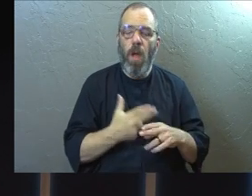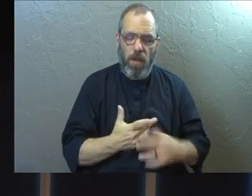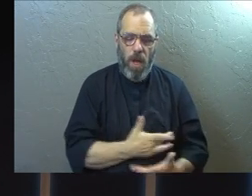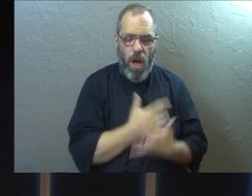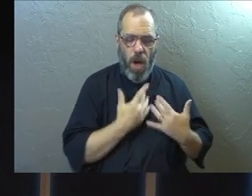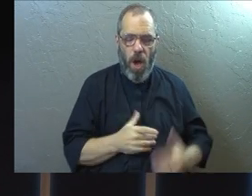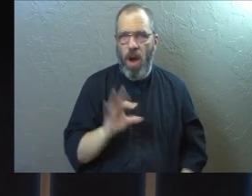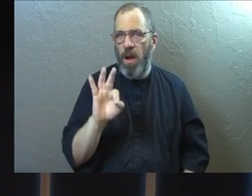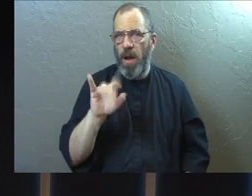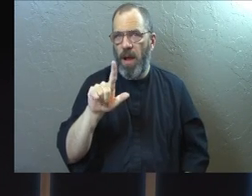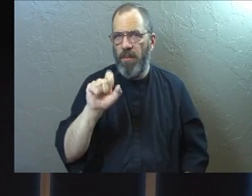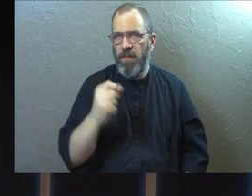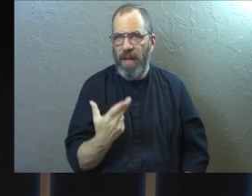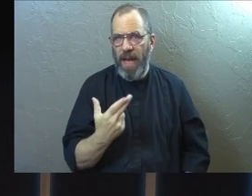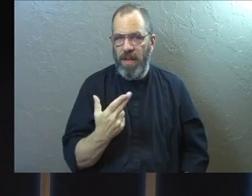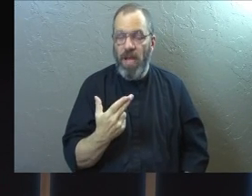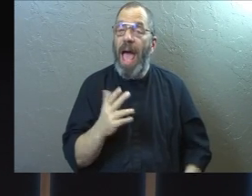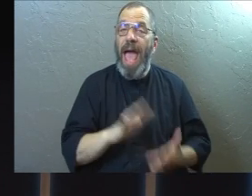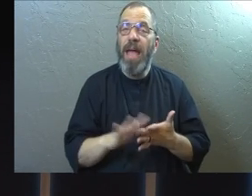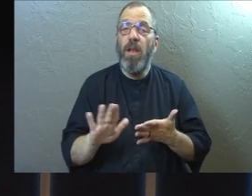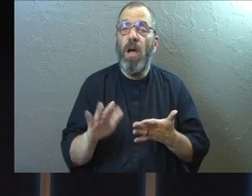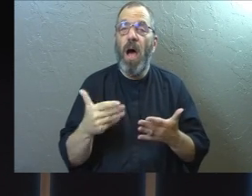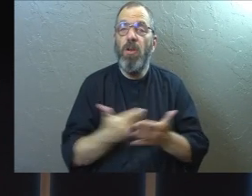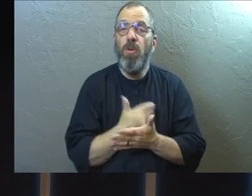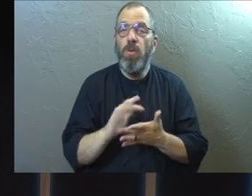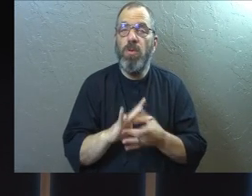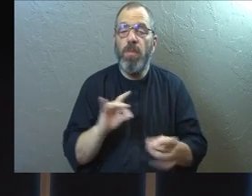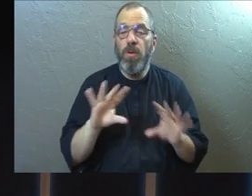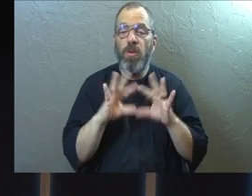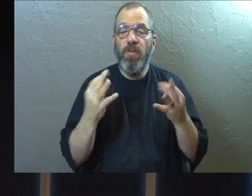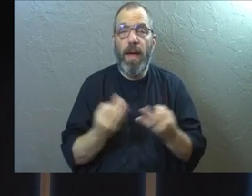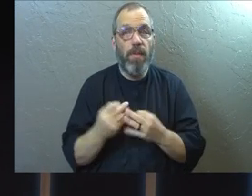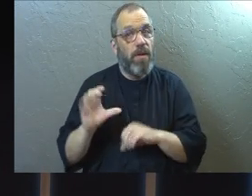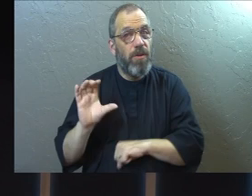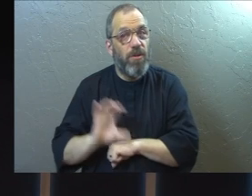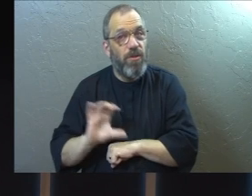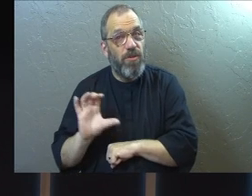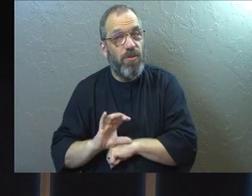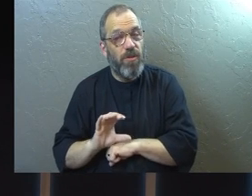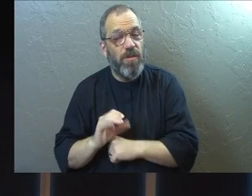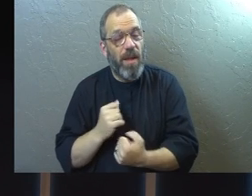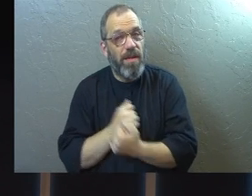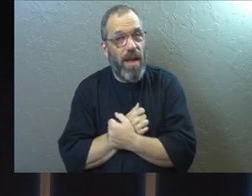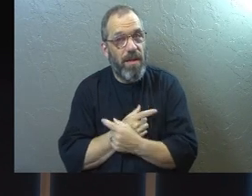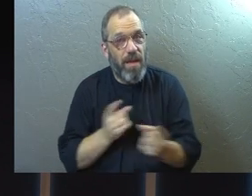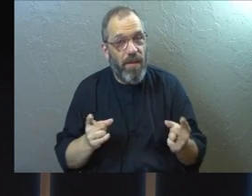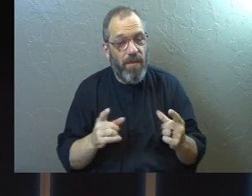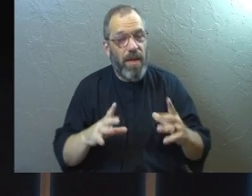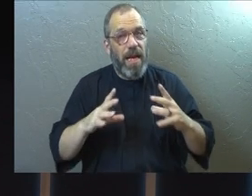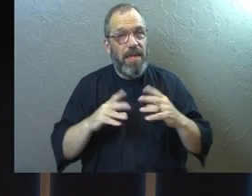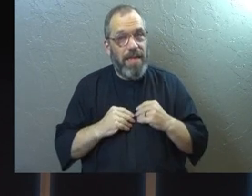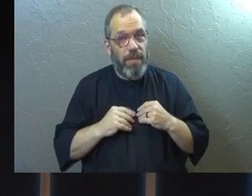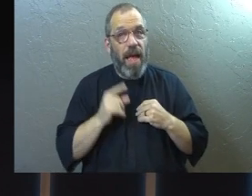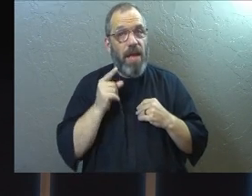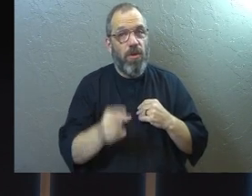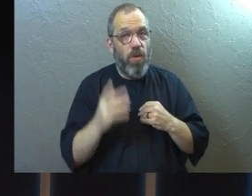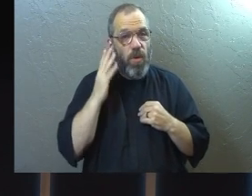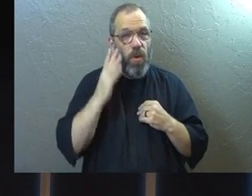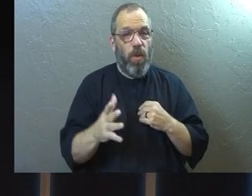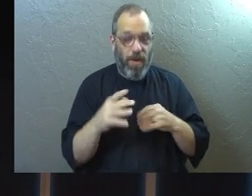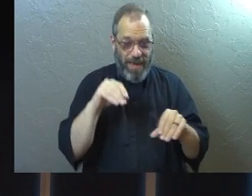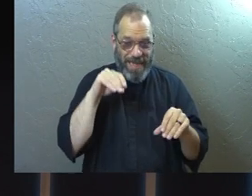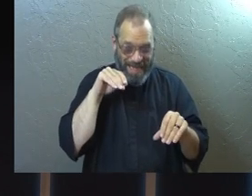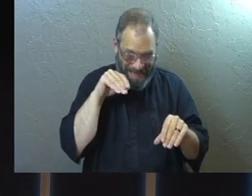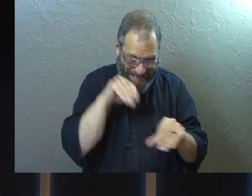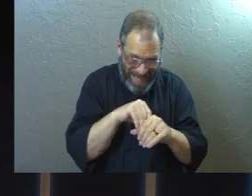He softened your heart. He's also given you a new spiritual family, the church who always love you and accept you. And you will always be